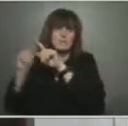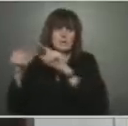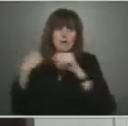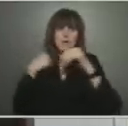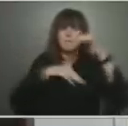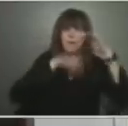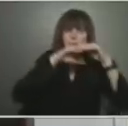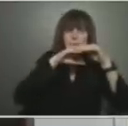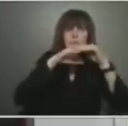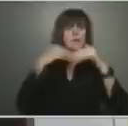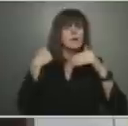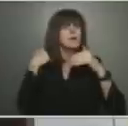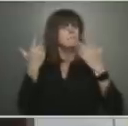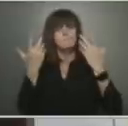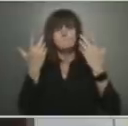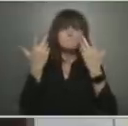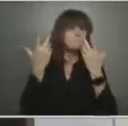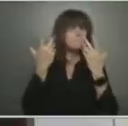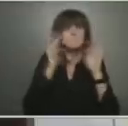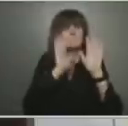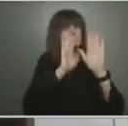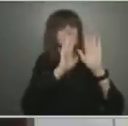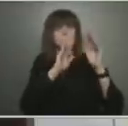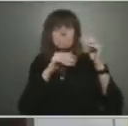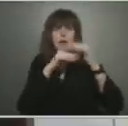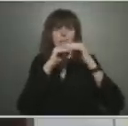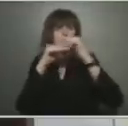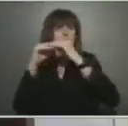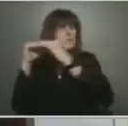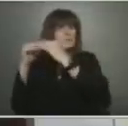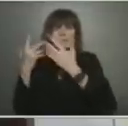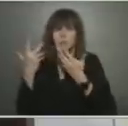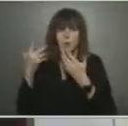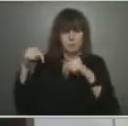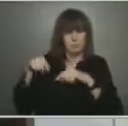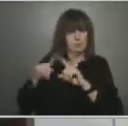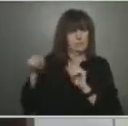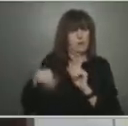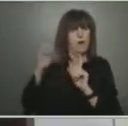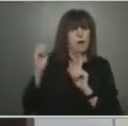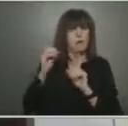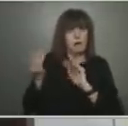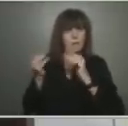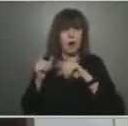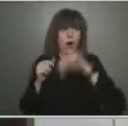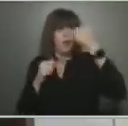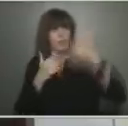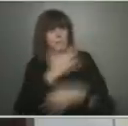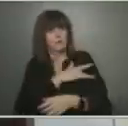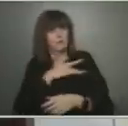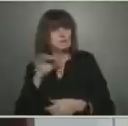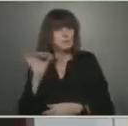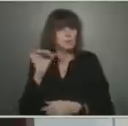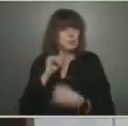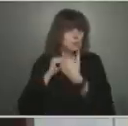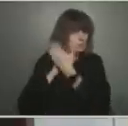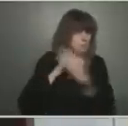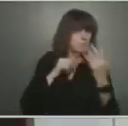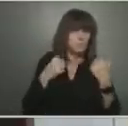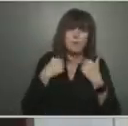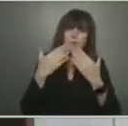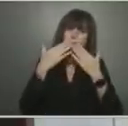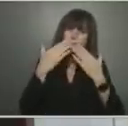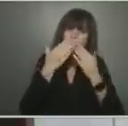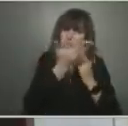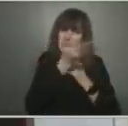And our goal, and thank you Ontarians for all the sacrifices you've made since January 5th, has been simply